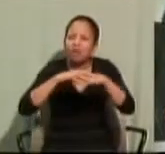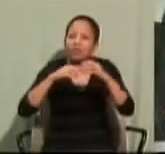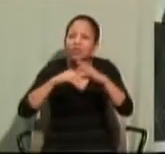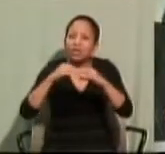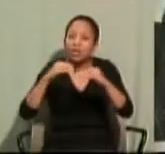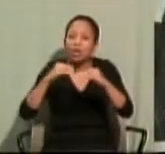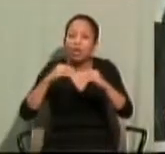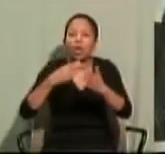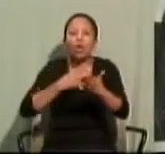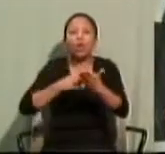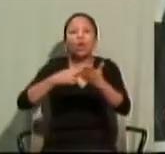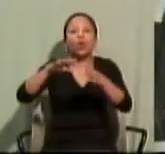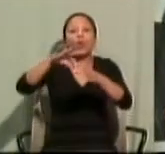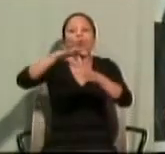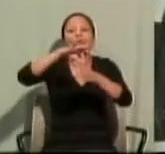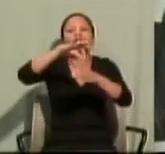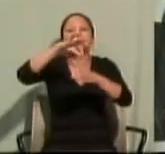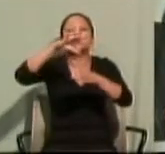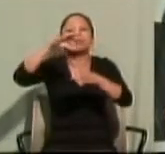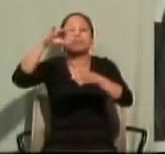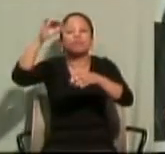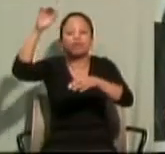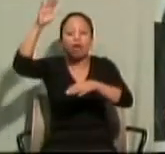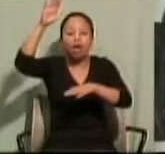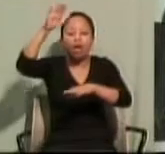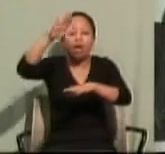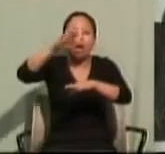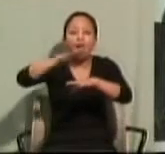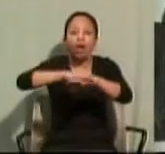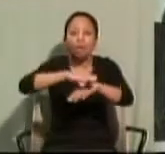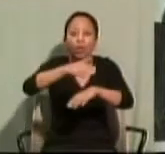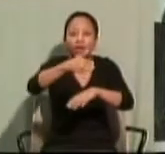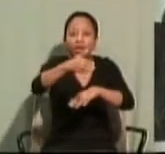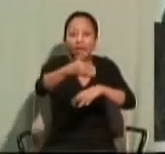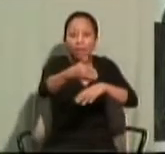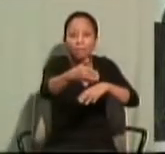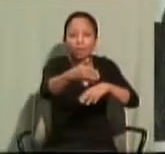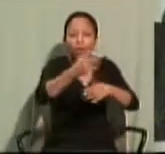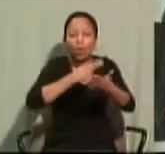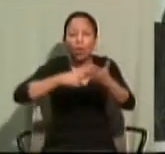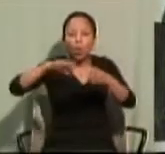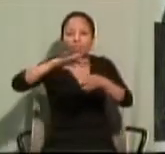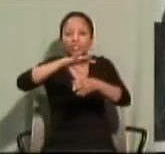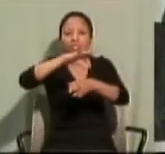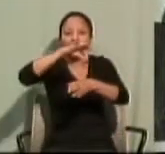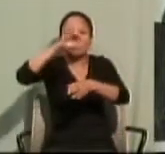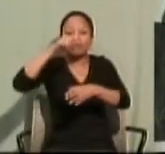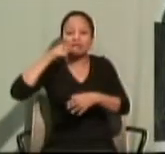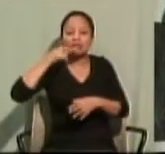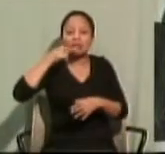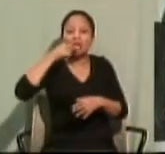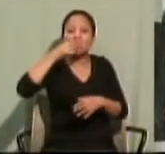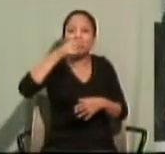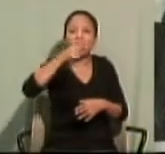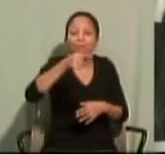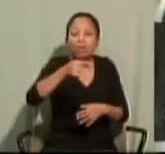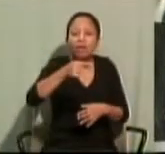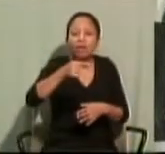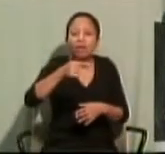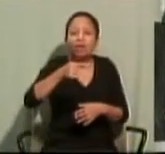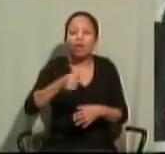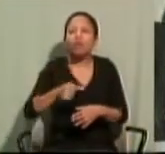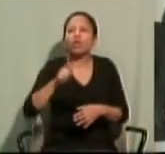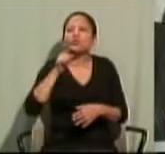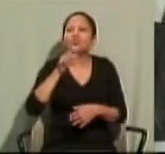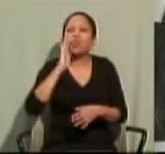It had been revealed to him by the Holy Spirit that he would not see